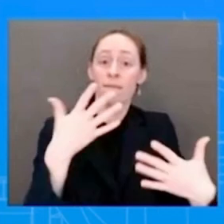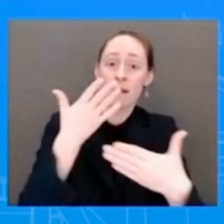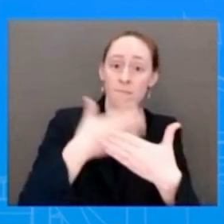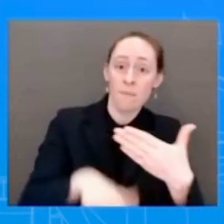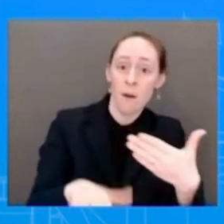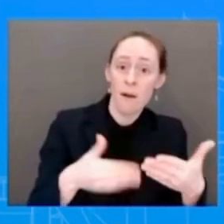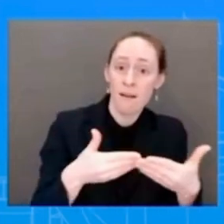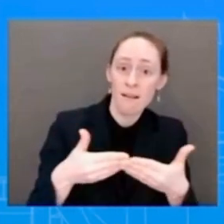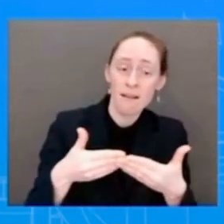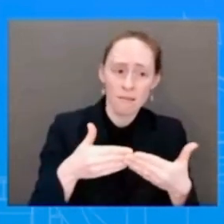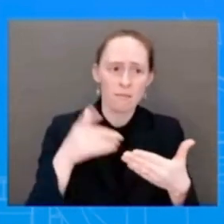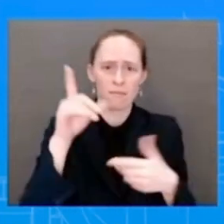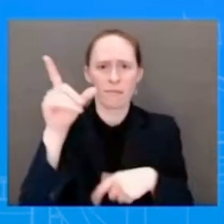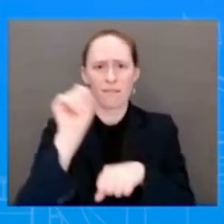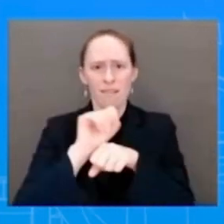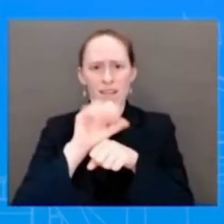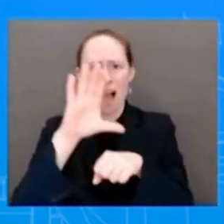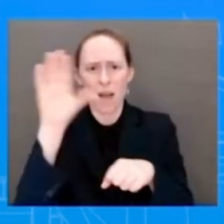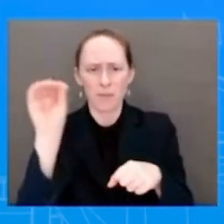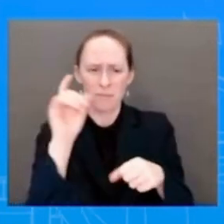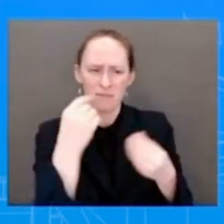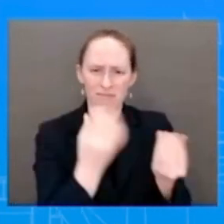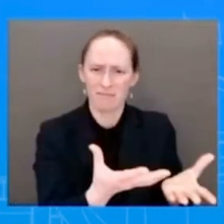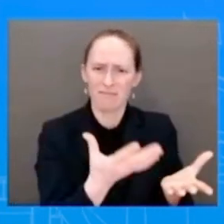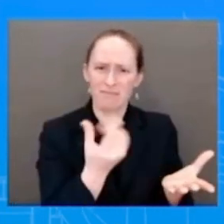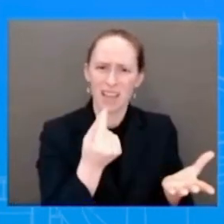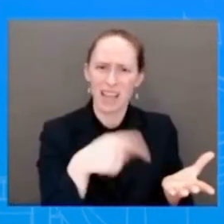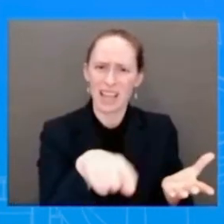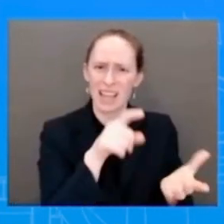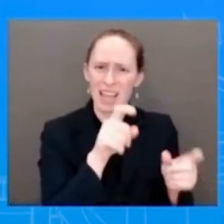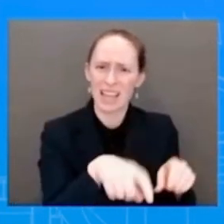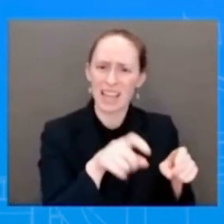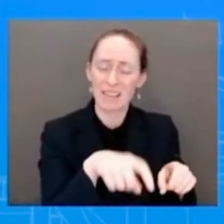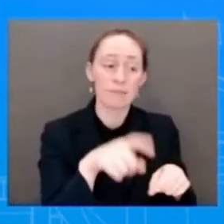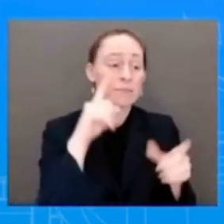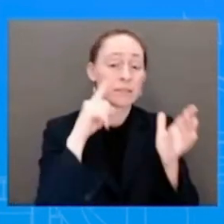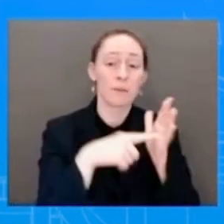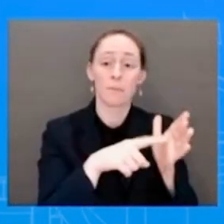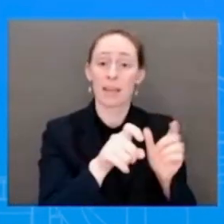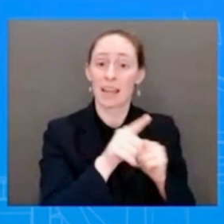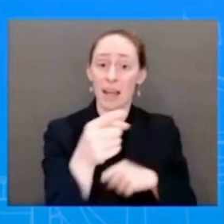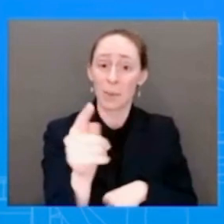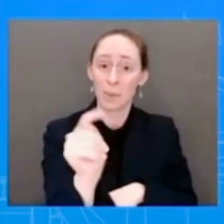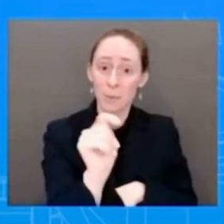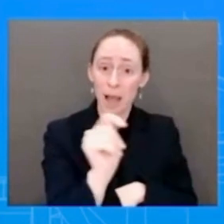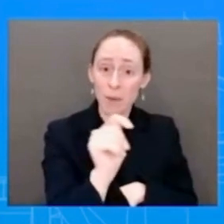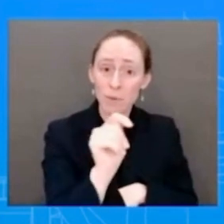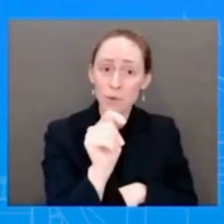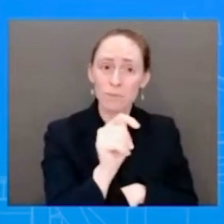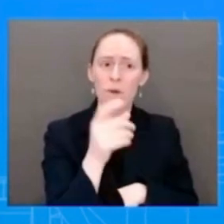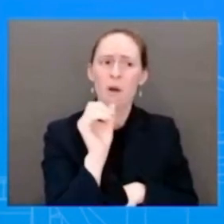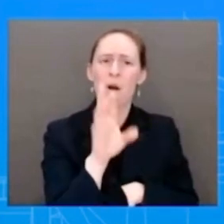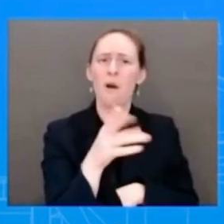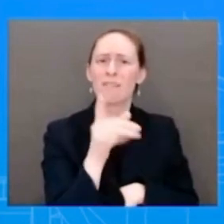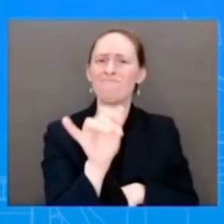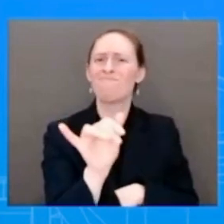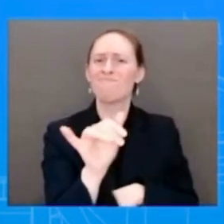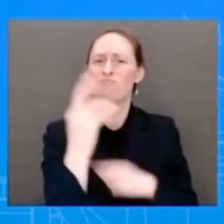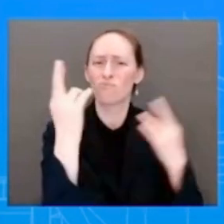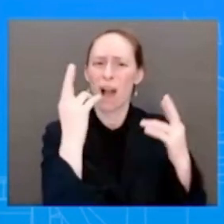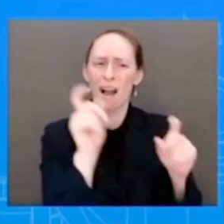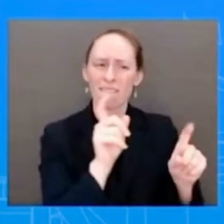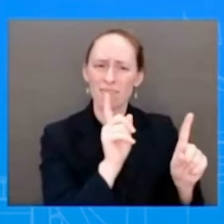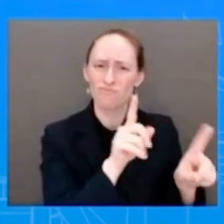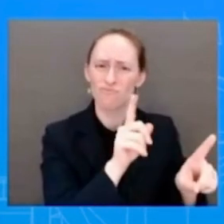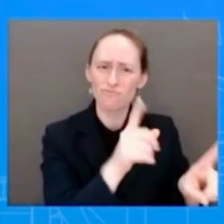This is good for maternal health, infant health, and it's also good for the economic security of women and their families, ensuring that they're